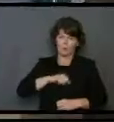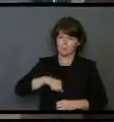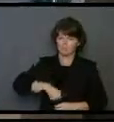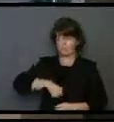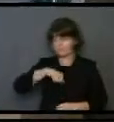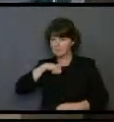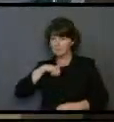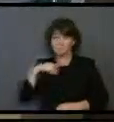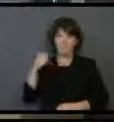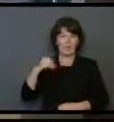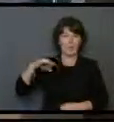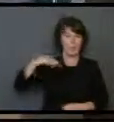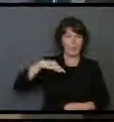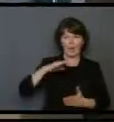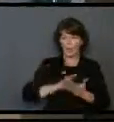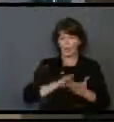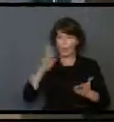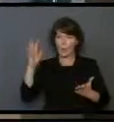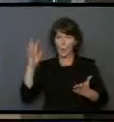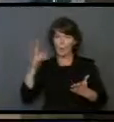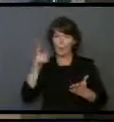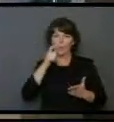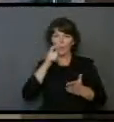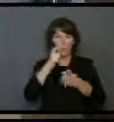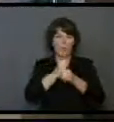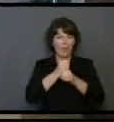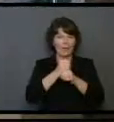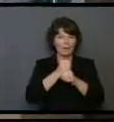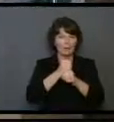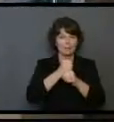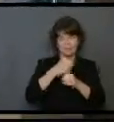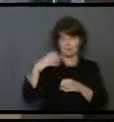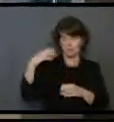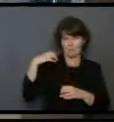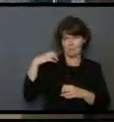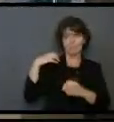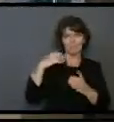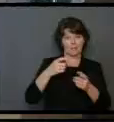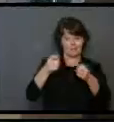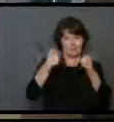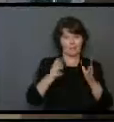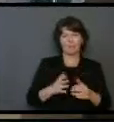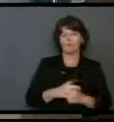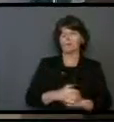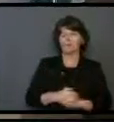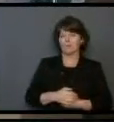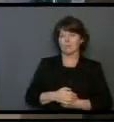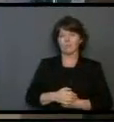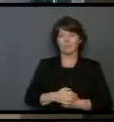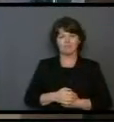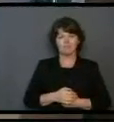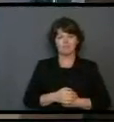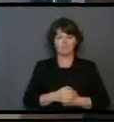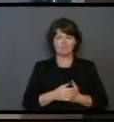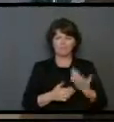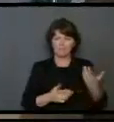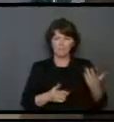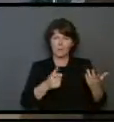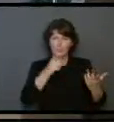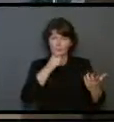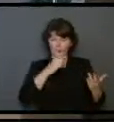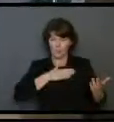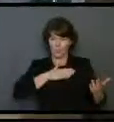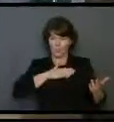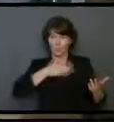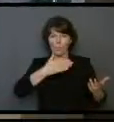and any credit or glory, it goes to the master. So the question that comes to mind then is, who would willingly do